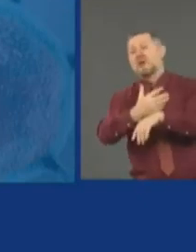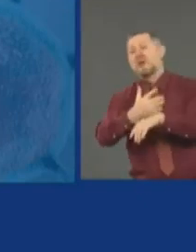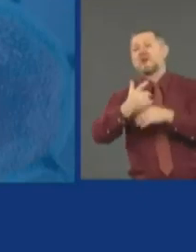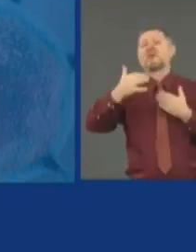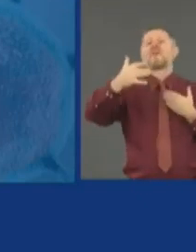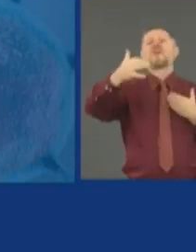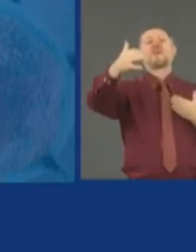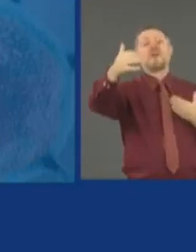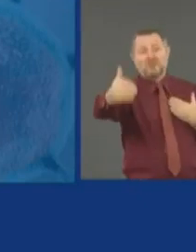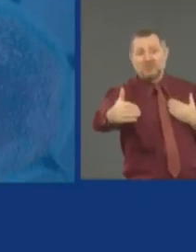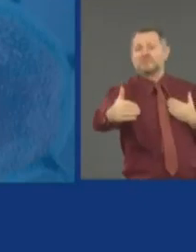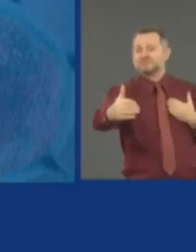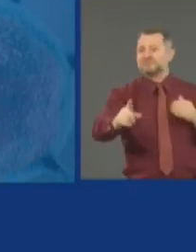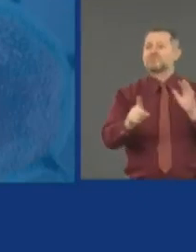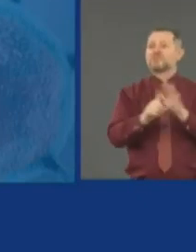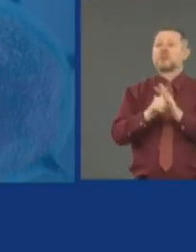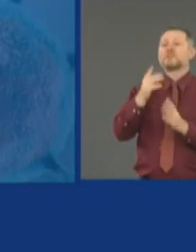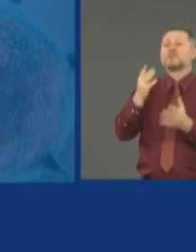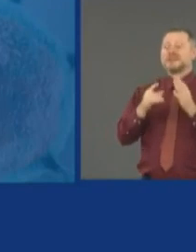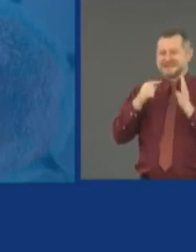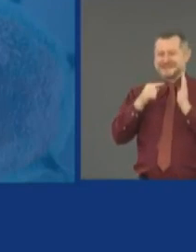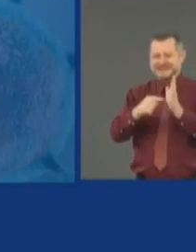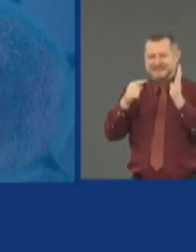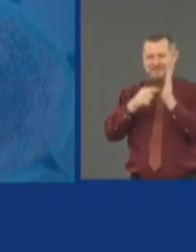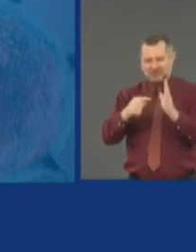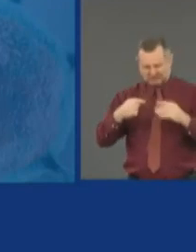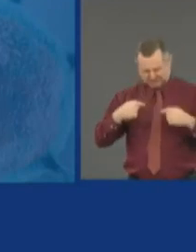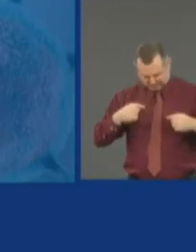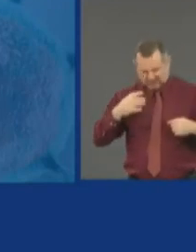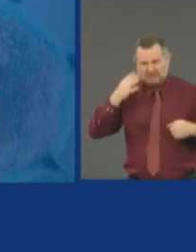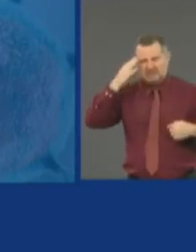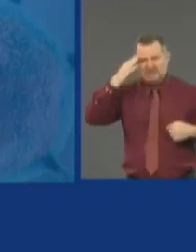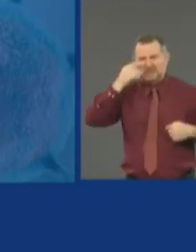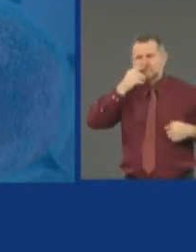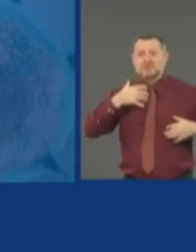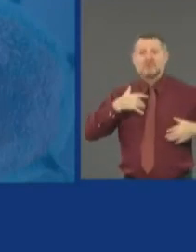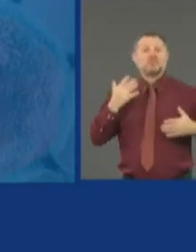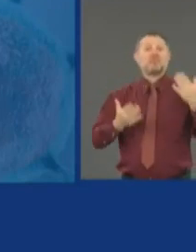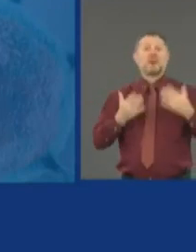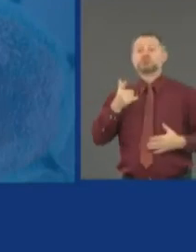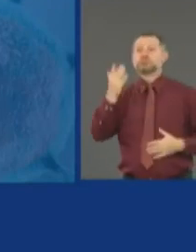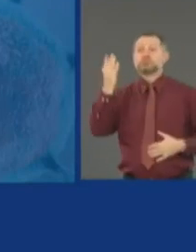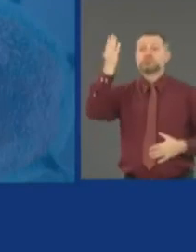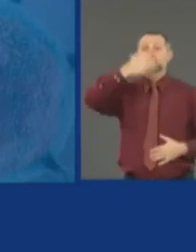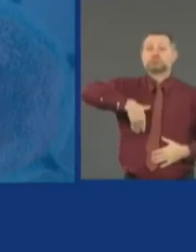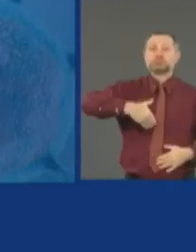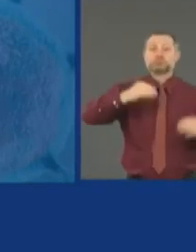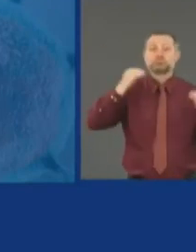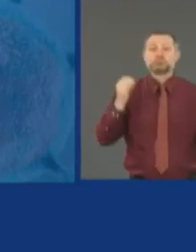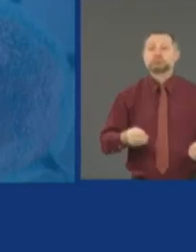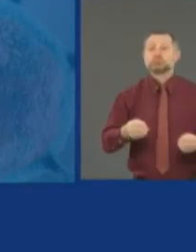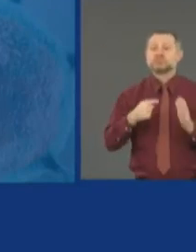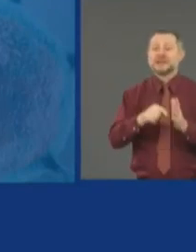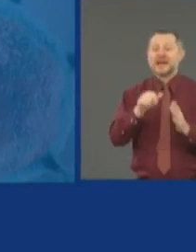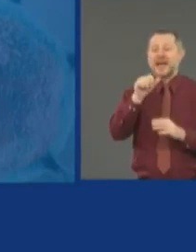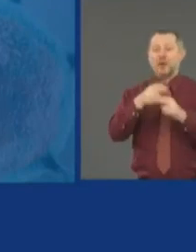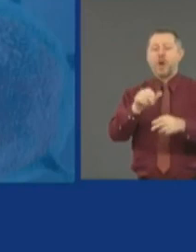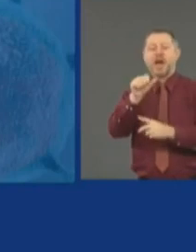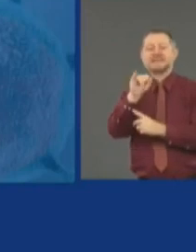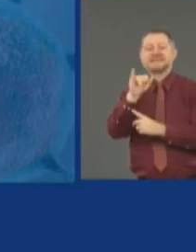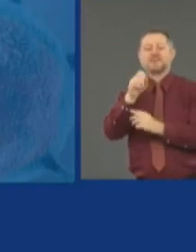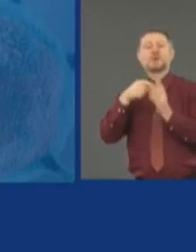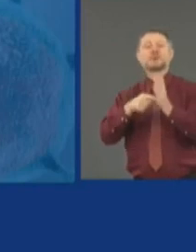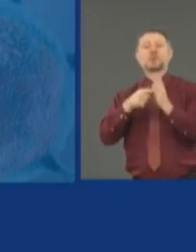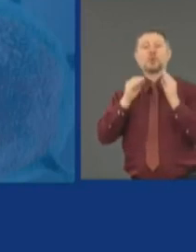any symptoms show. Symptoms may never show, right? Asymptomatic transfer. And if you're really